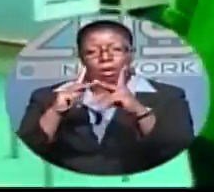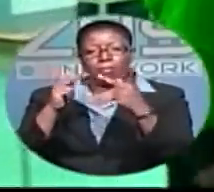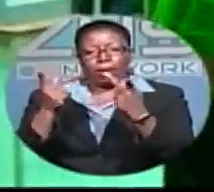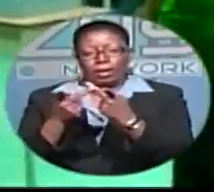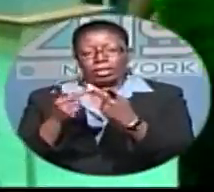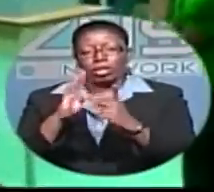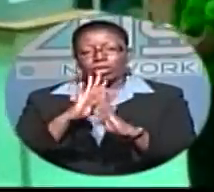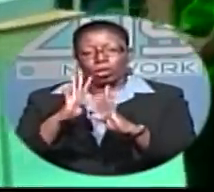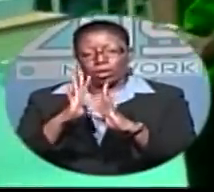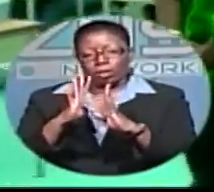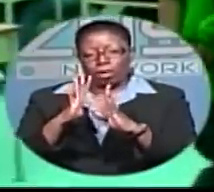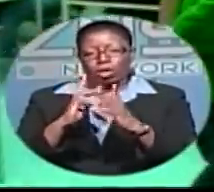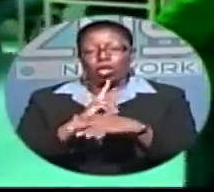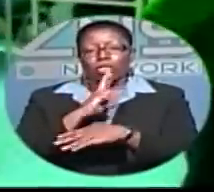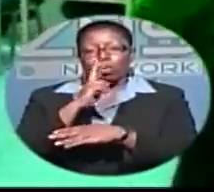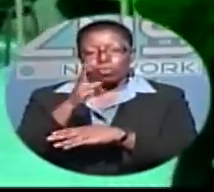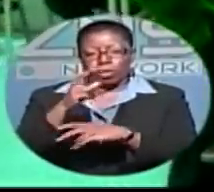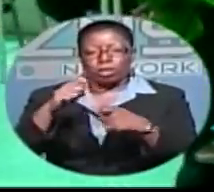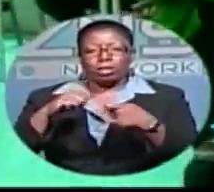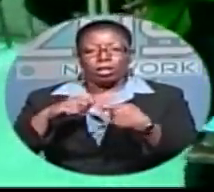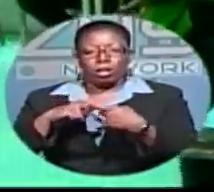real issues. AltaVise Munnings, SEDNS News.